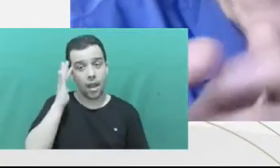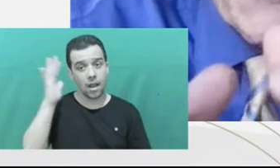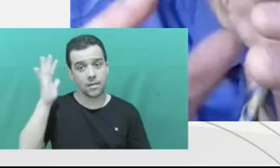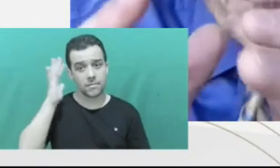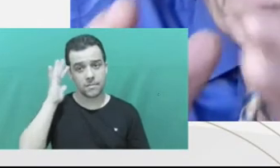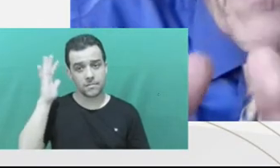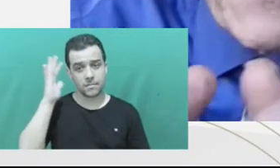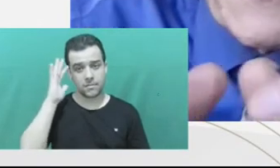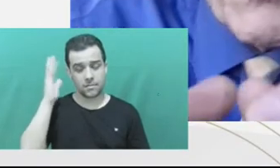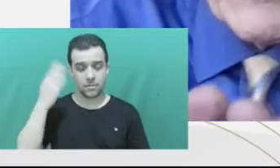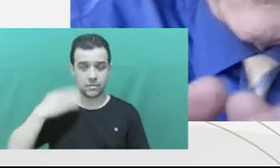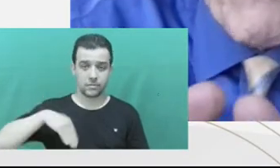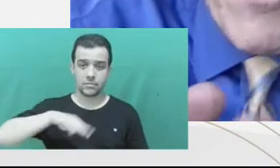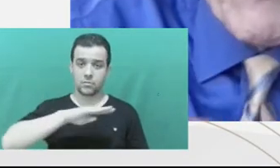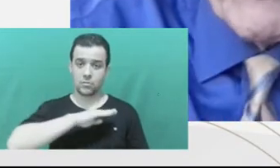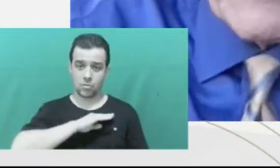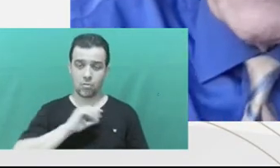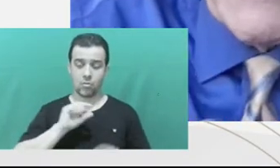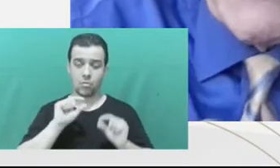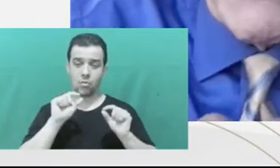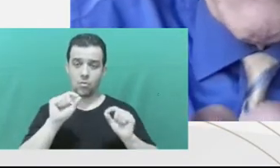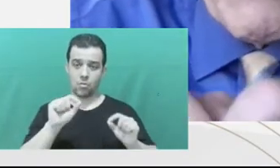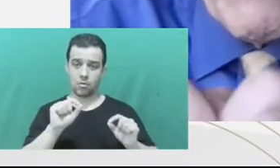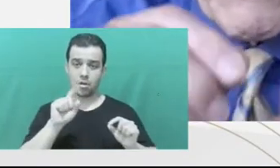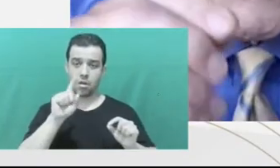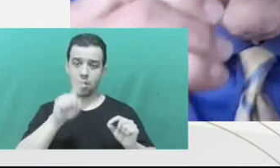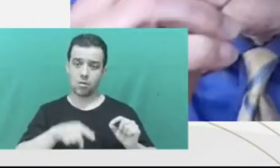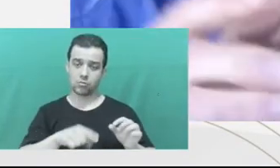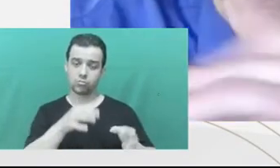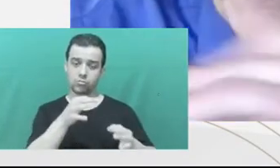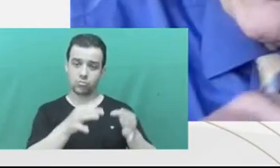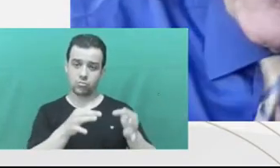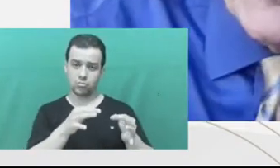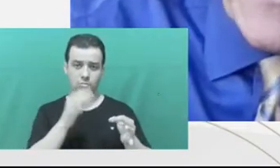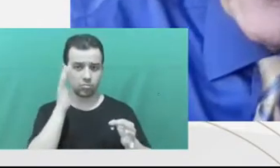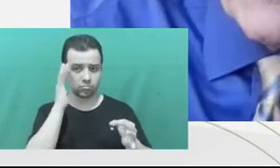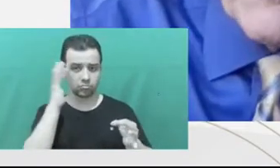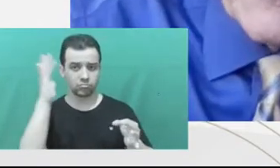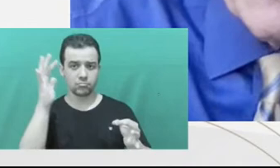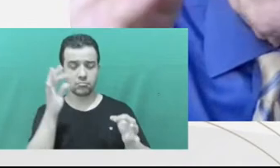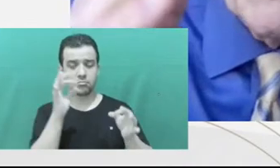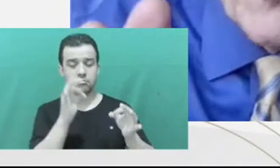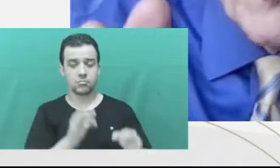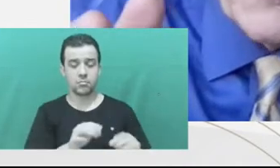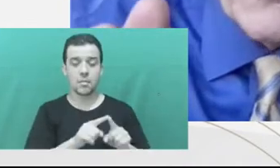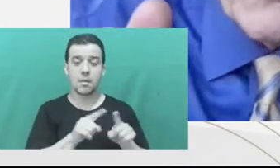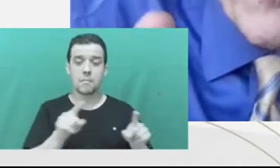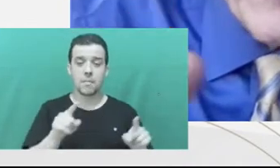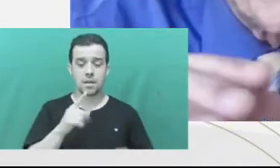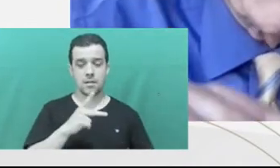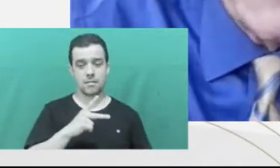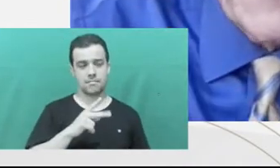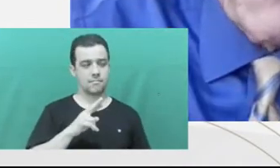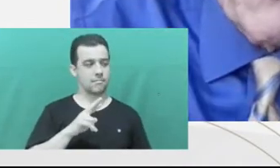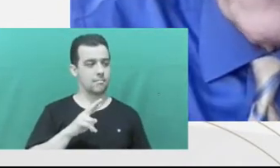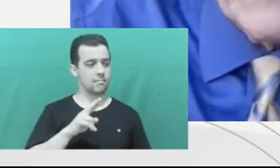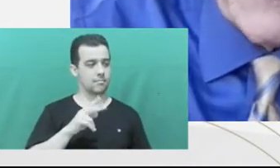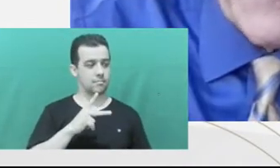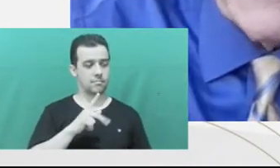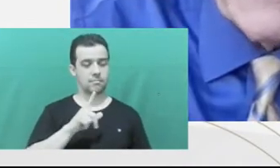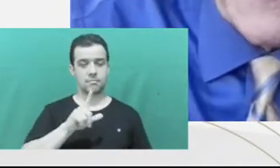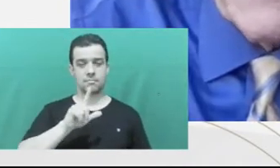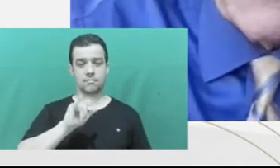Now, if plea bargaining is working properly, a defendant who rejects the plea, goes to trial, is